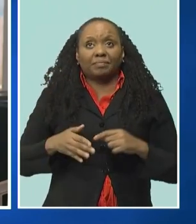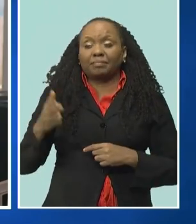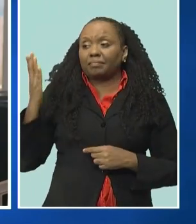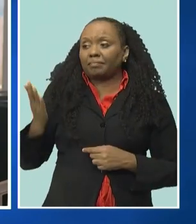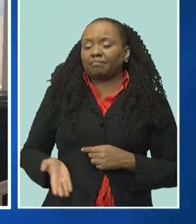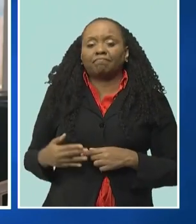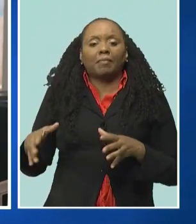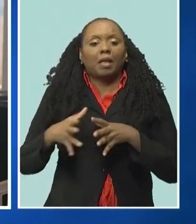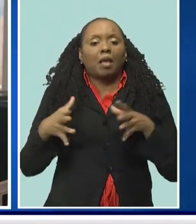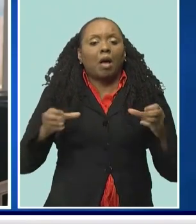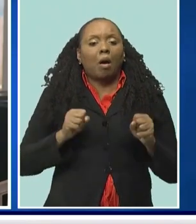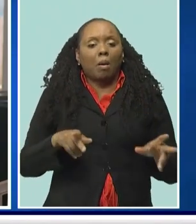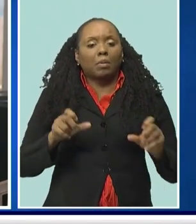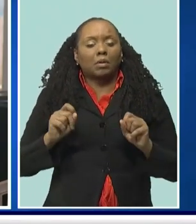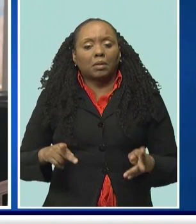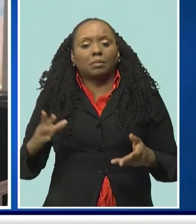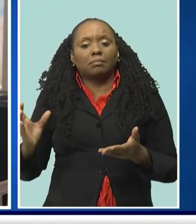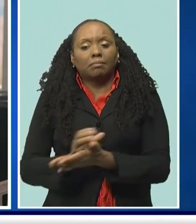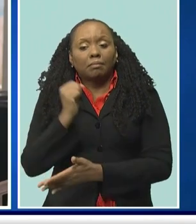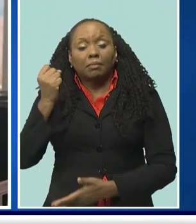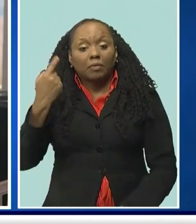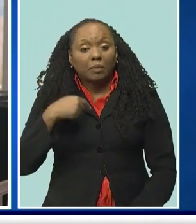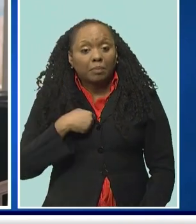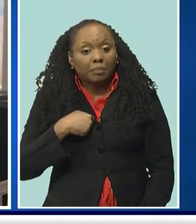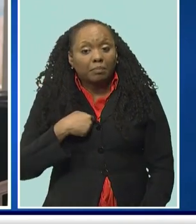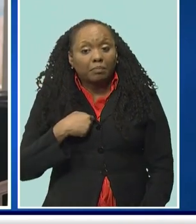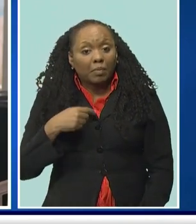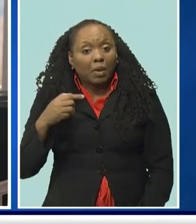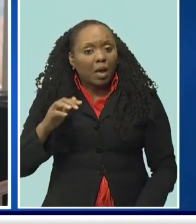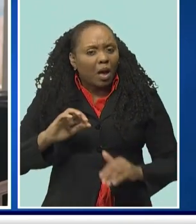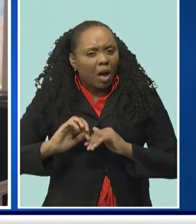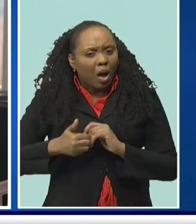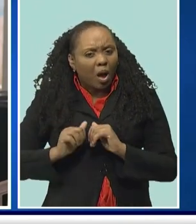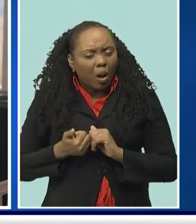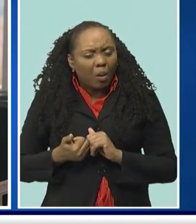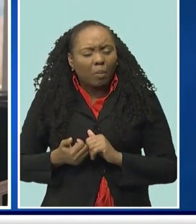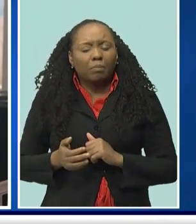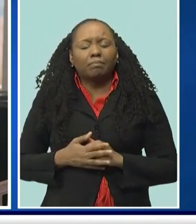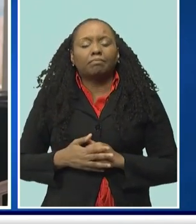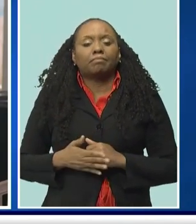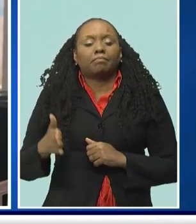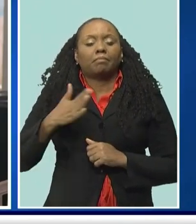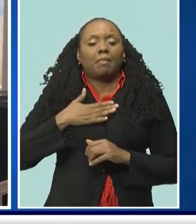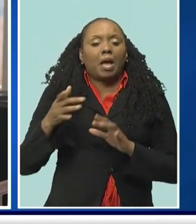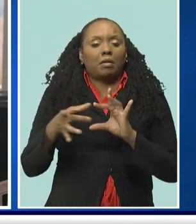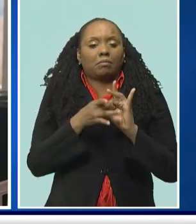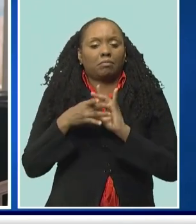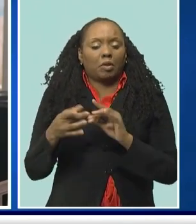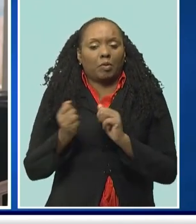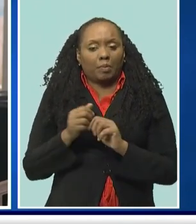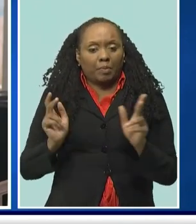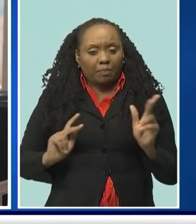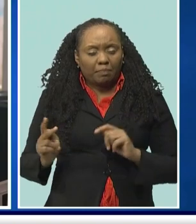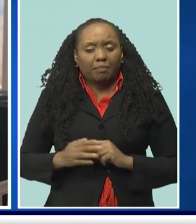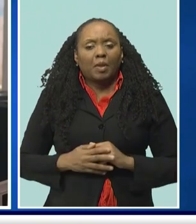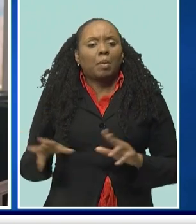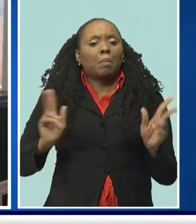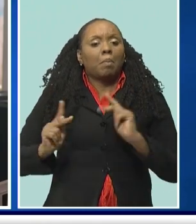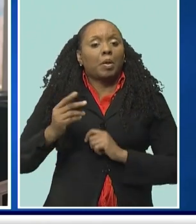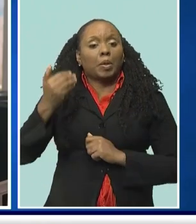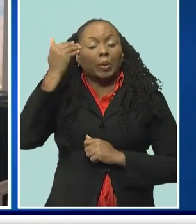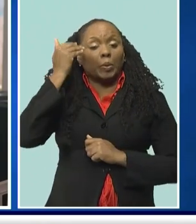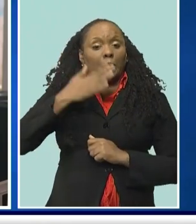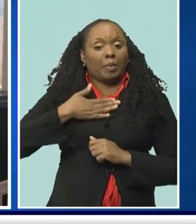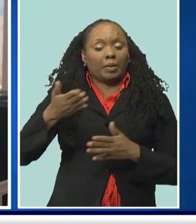come to my brand, not because I went searching for them but because of my relationships with people and people who know what I do,